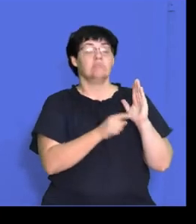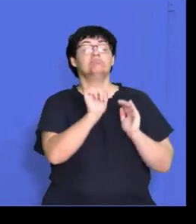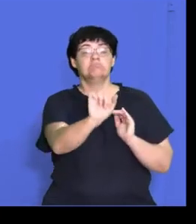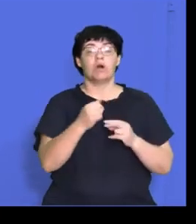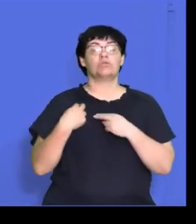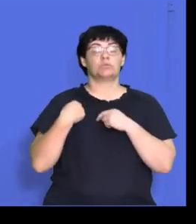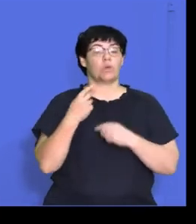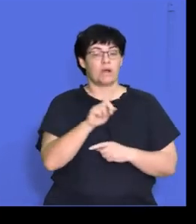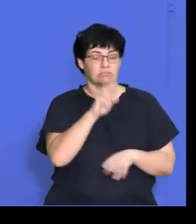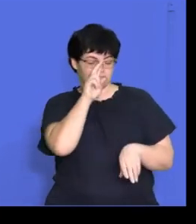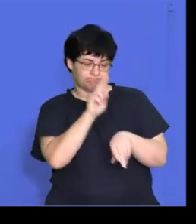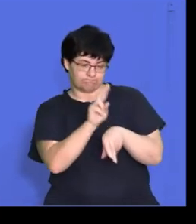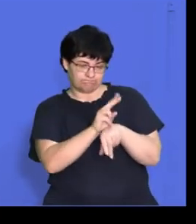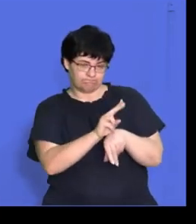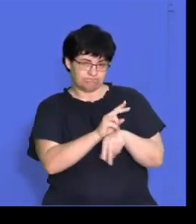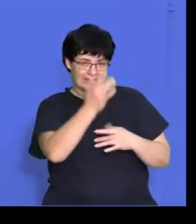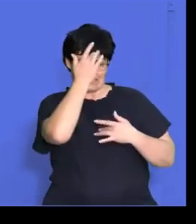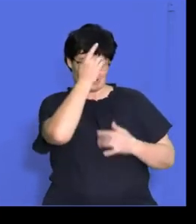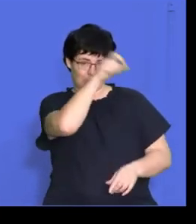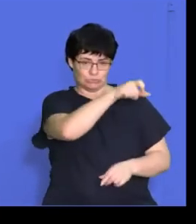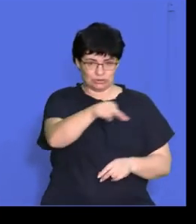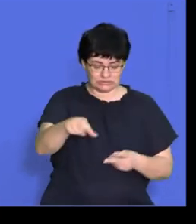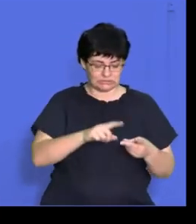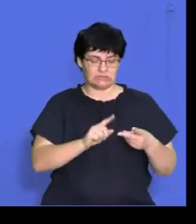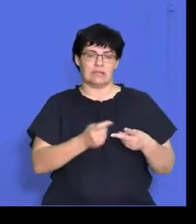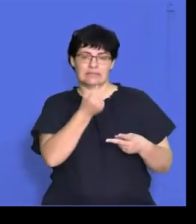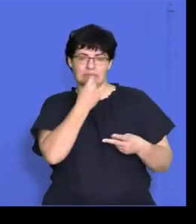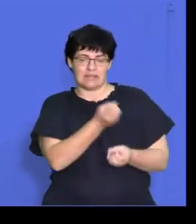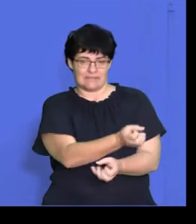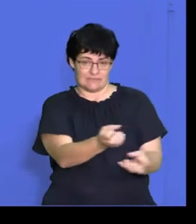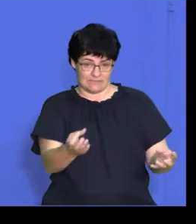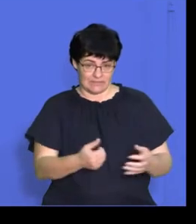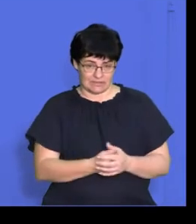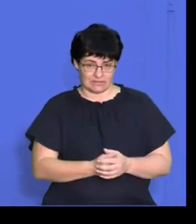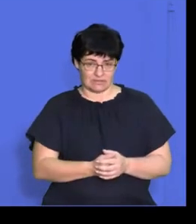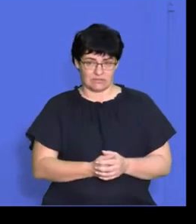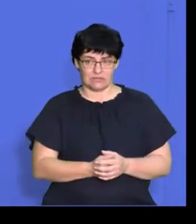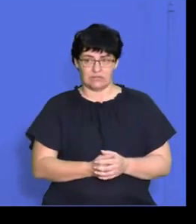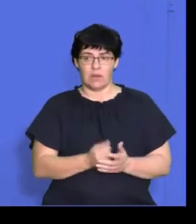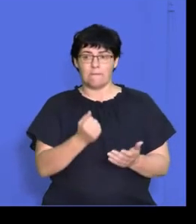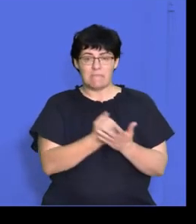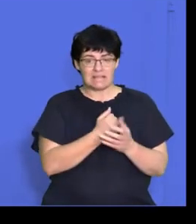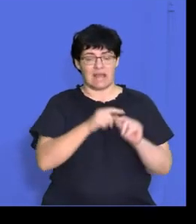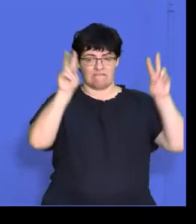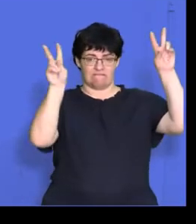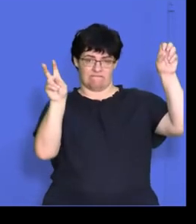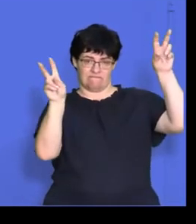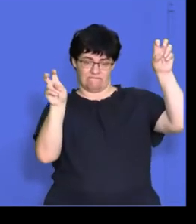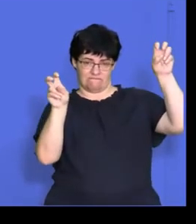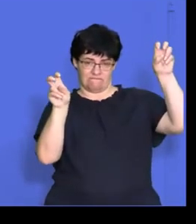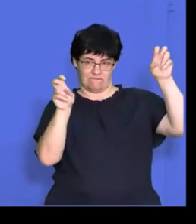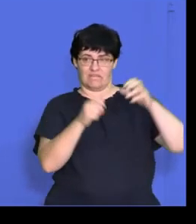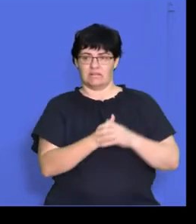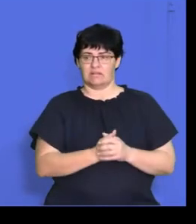for observing patients and for giving out medication. All right, don't forget to make sure that you quote.